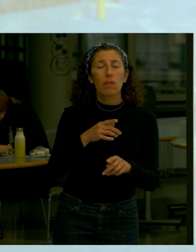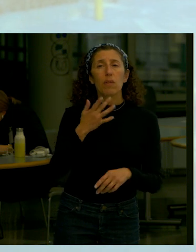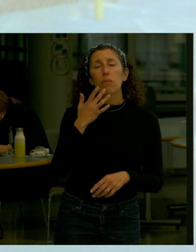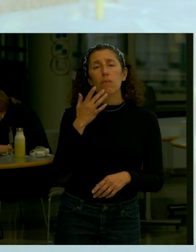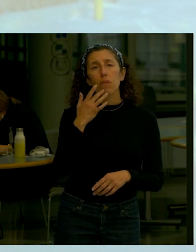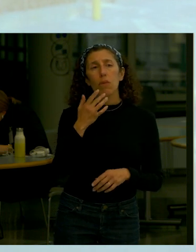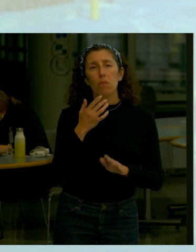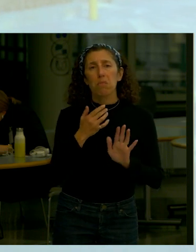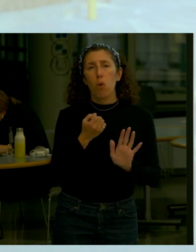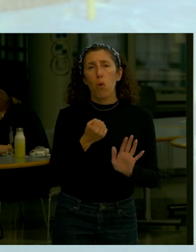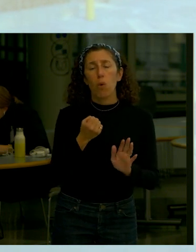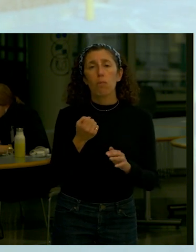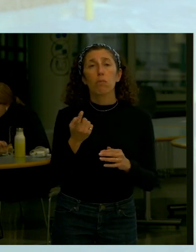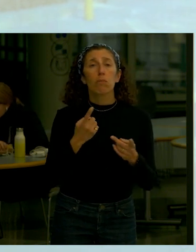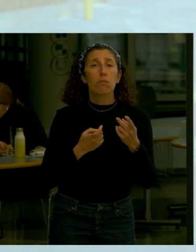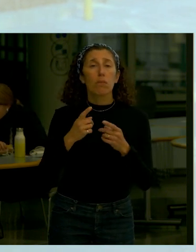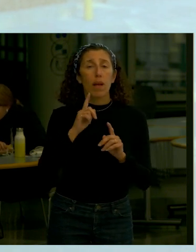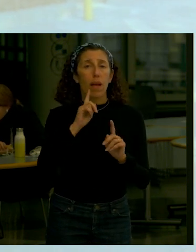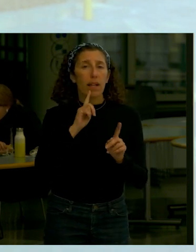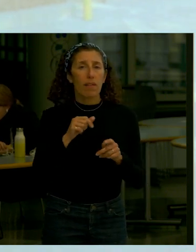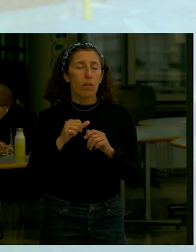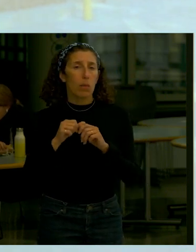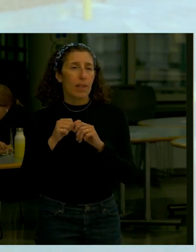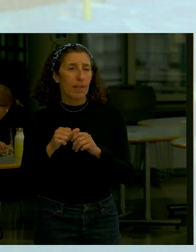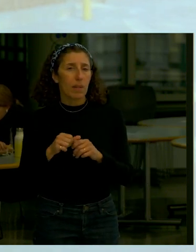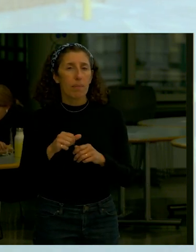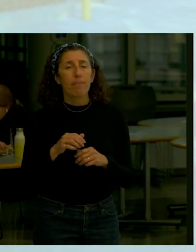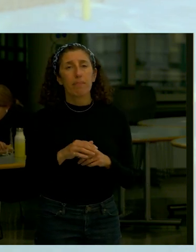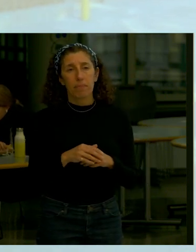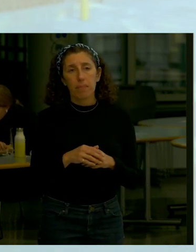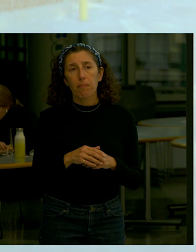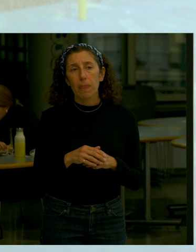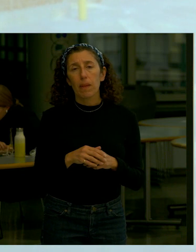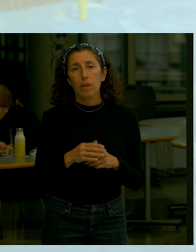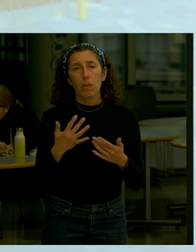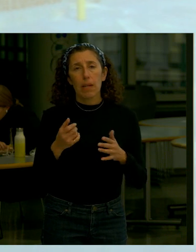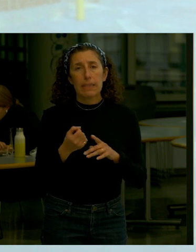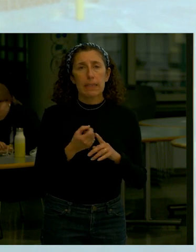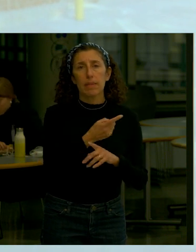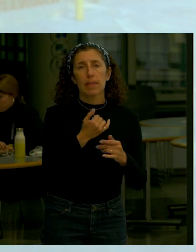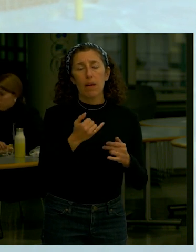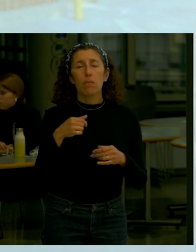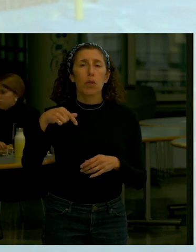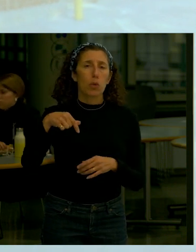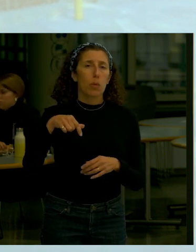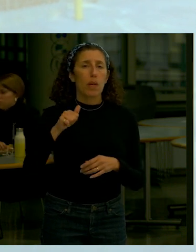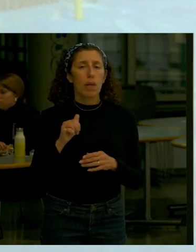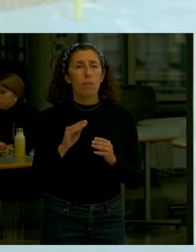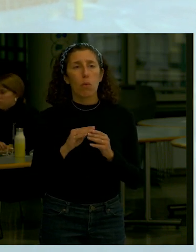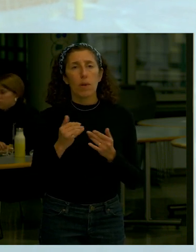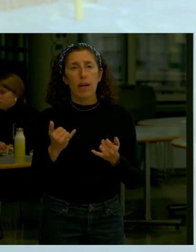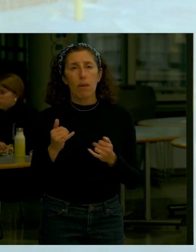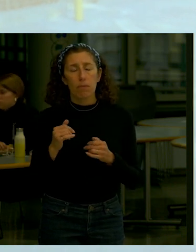what we heard is that people want to talk about the themes that we've set up in the back we want to make sure we have time for people to dig into